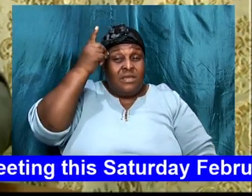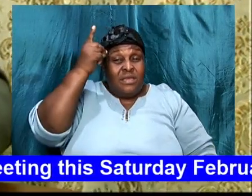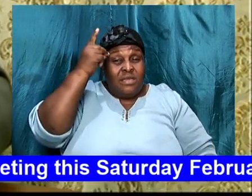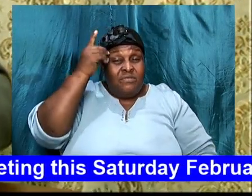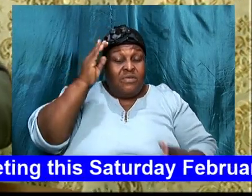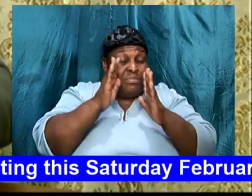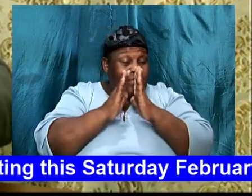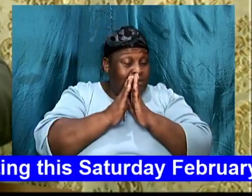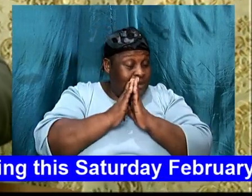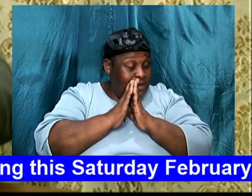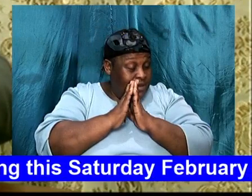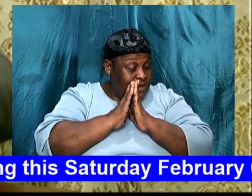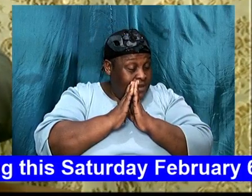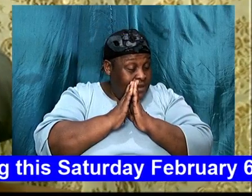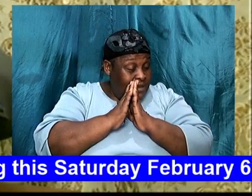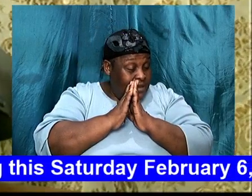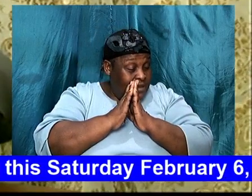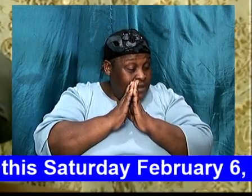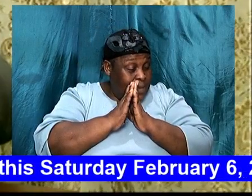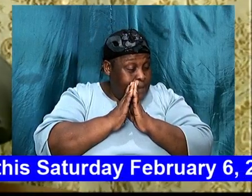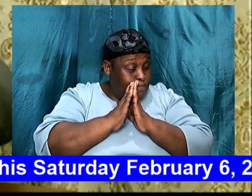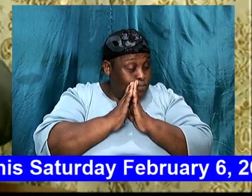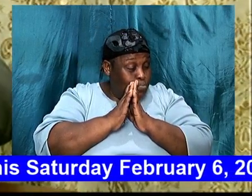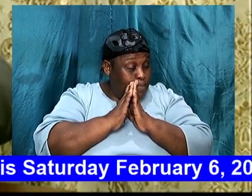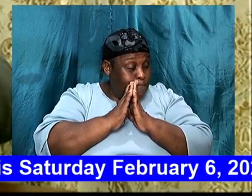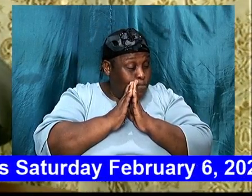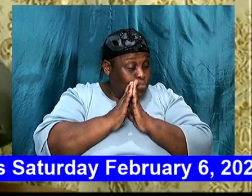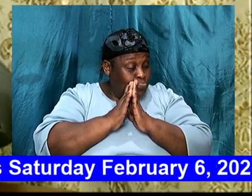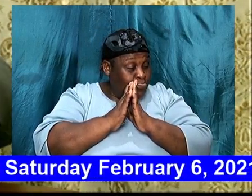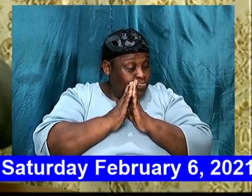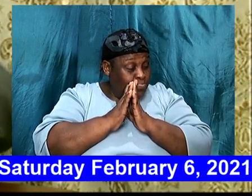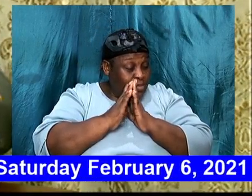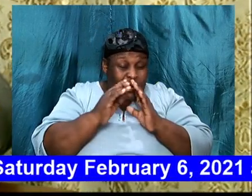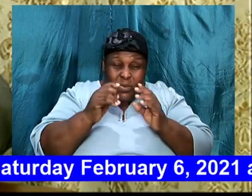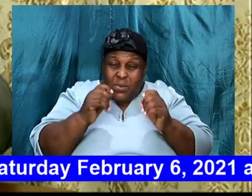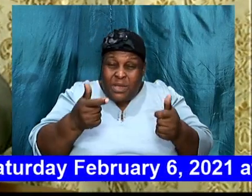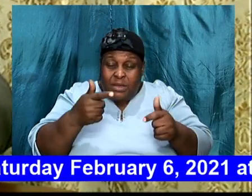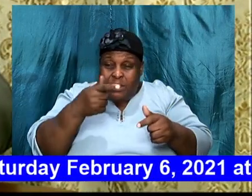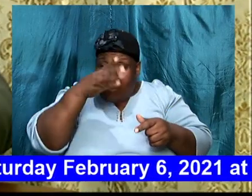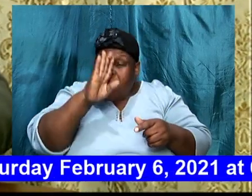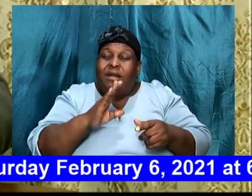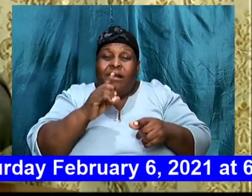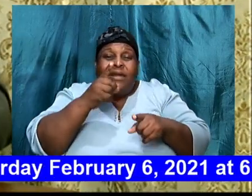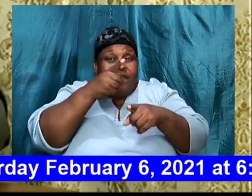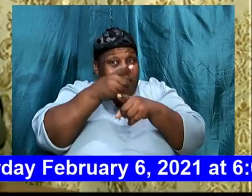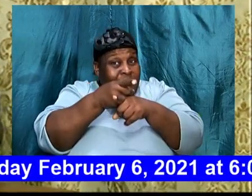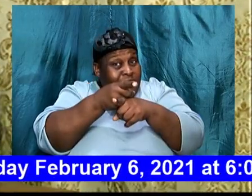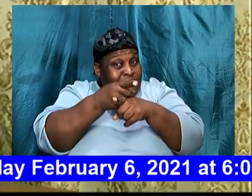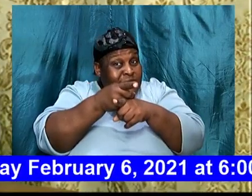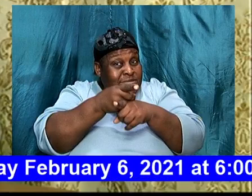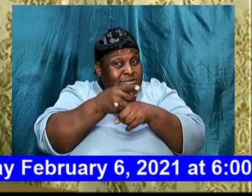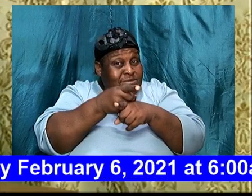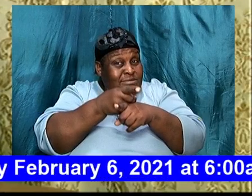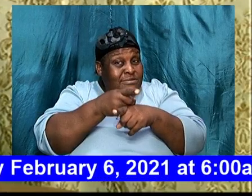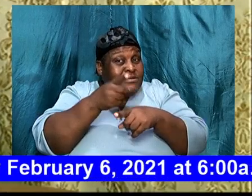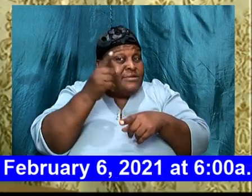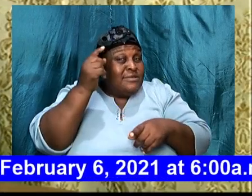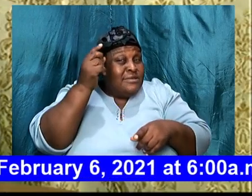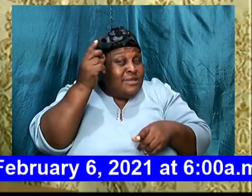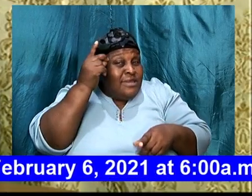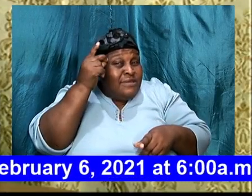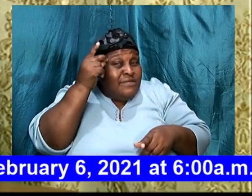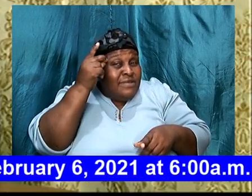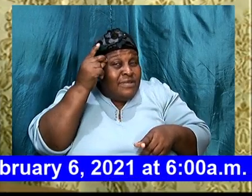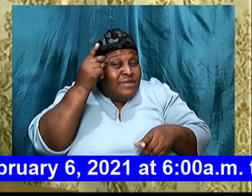prayed, and in each instance, God answered him, we are going to find out, that there are